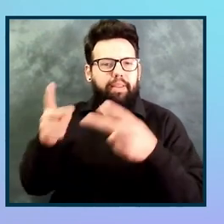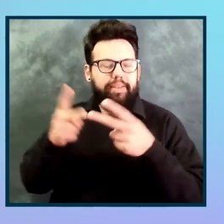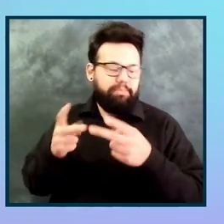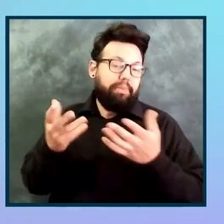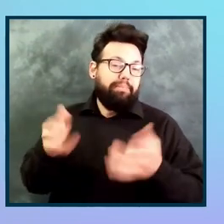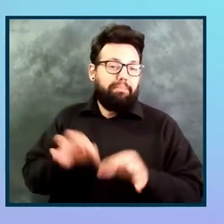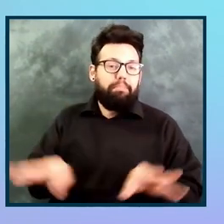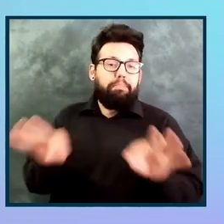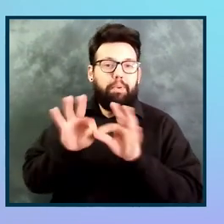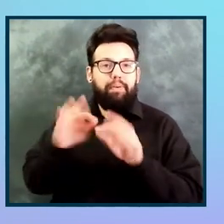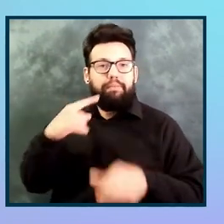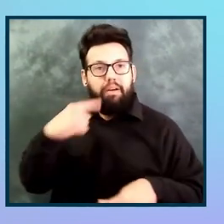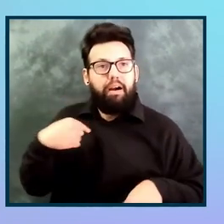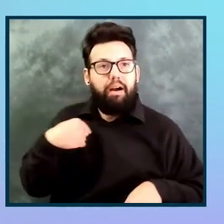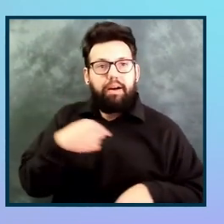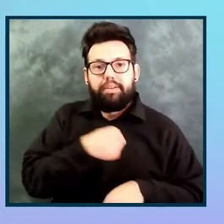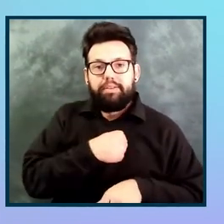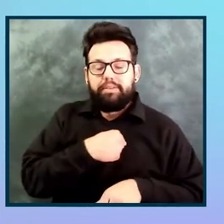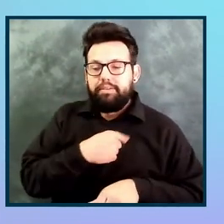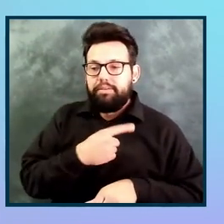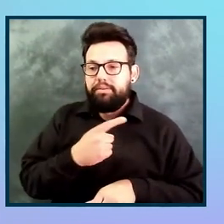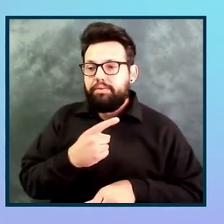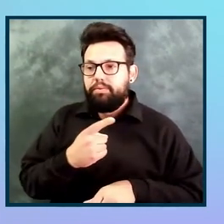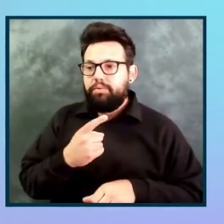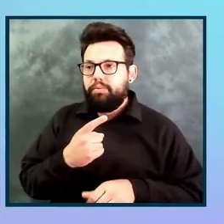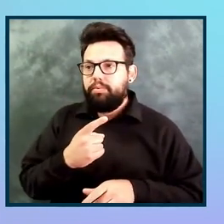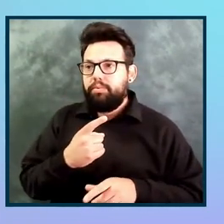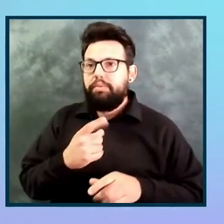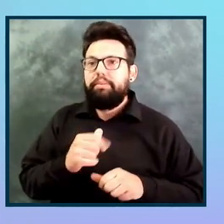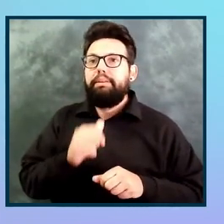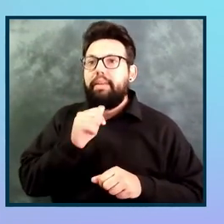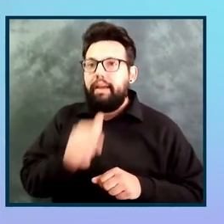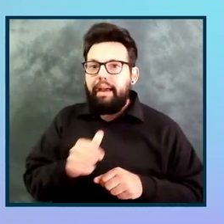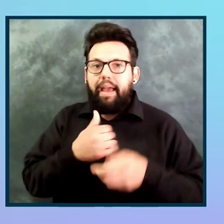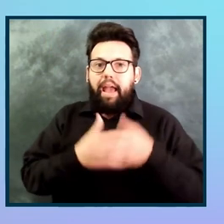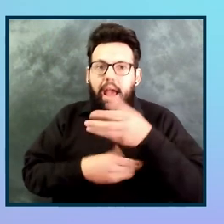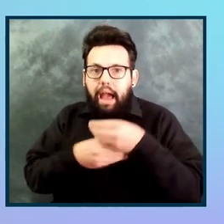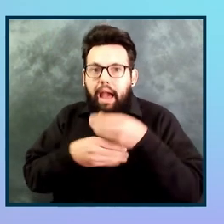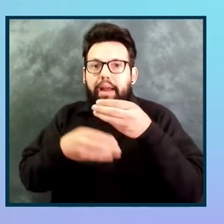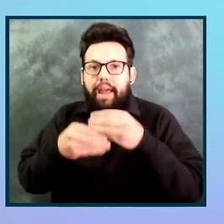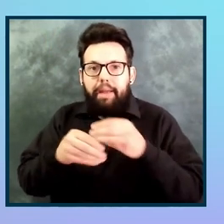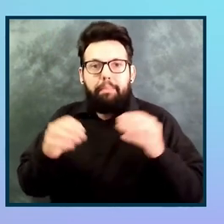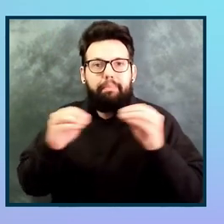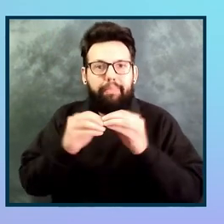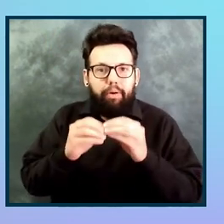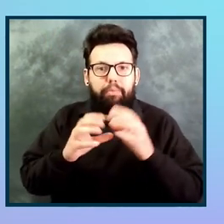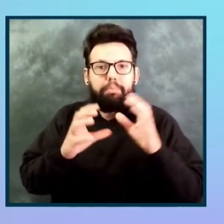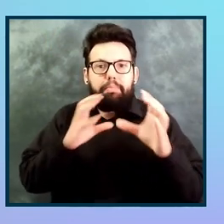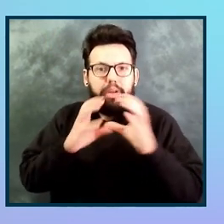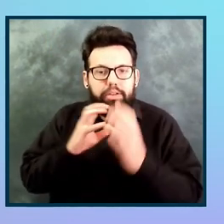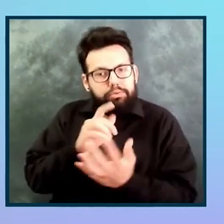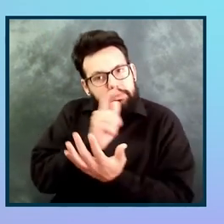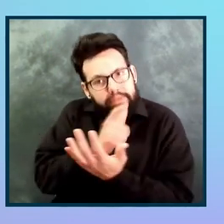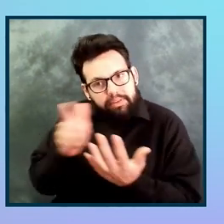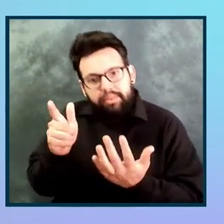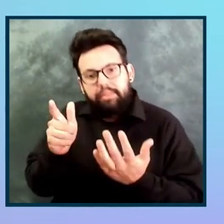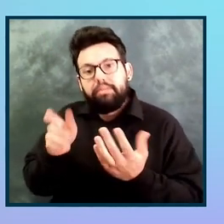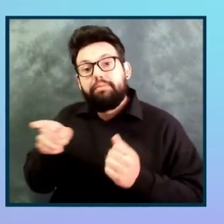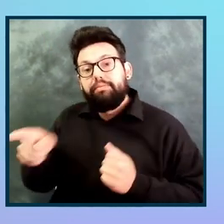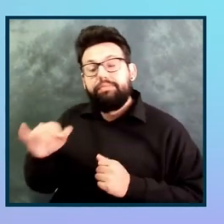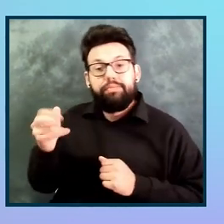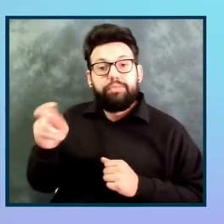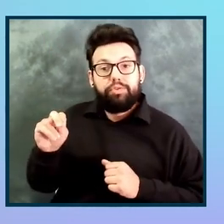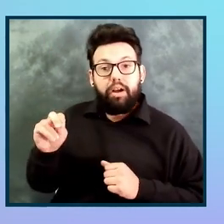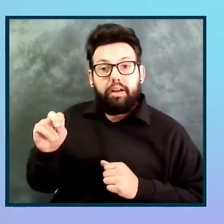create as few gates as possible. So John has an Adobe account